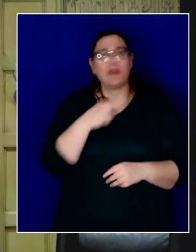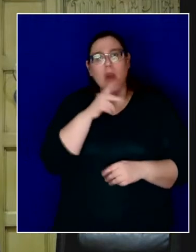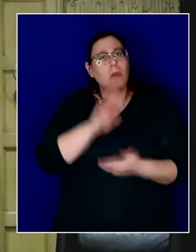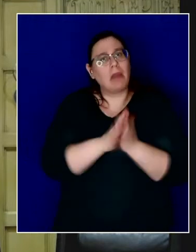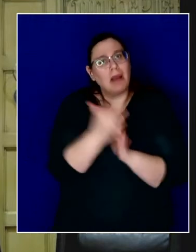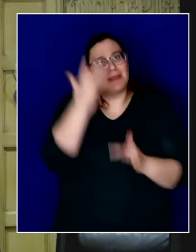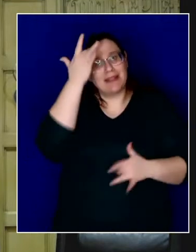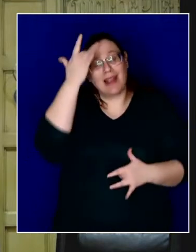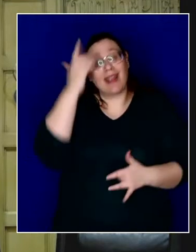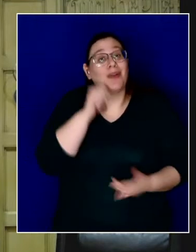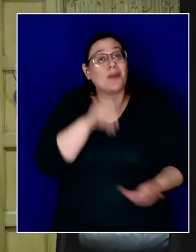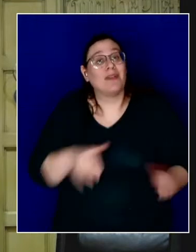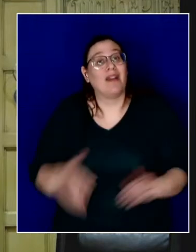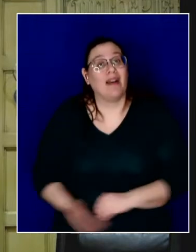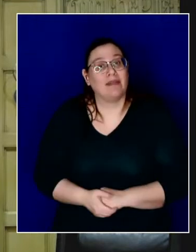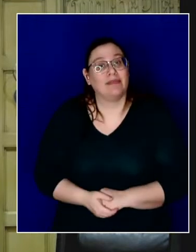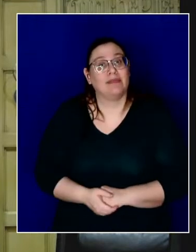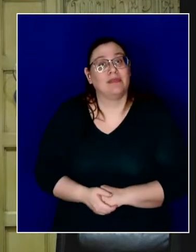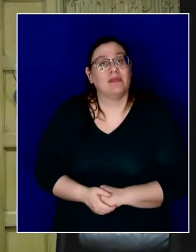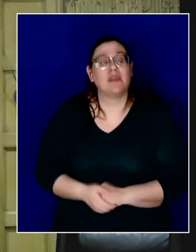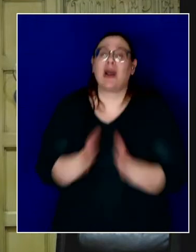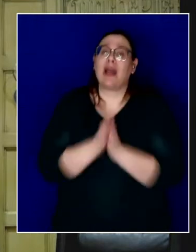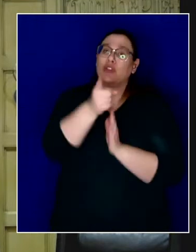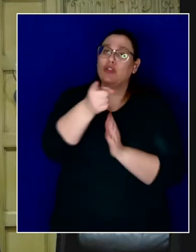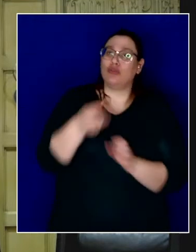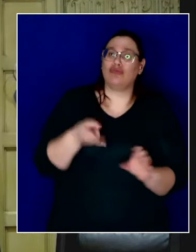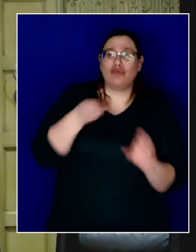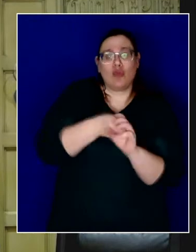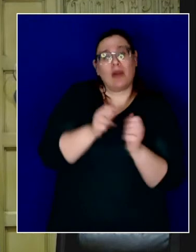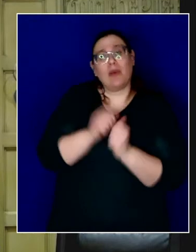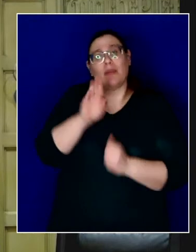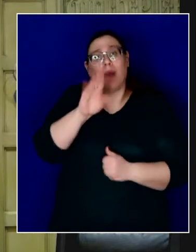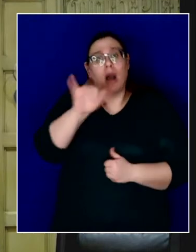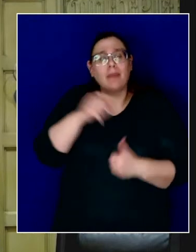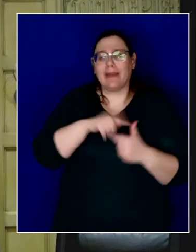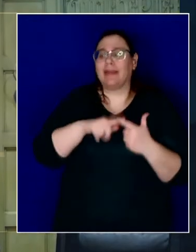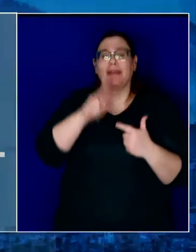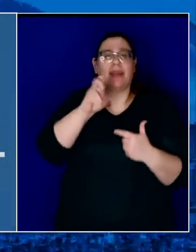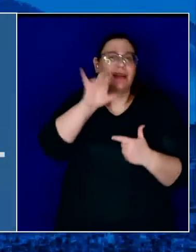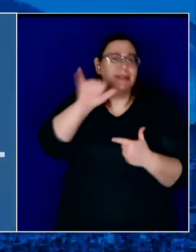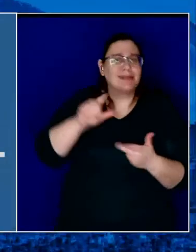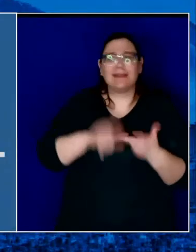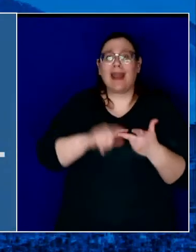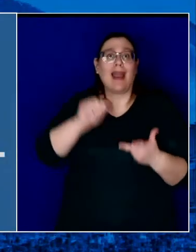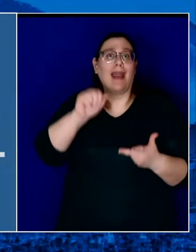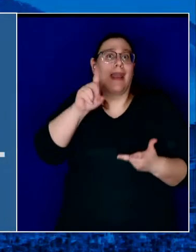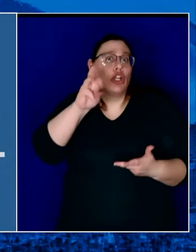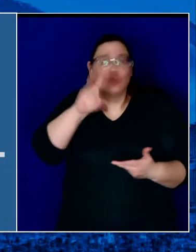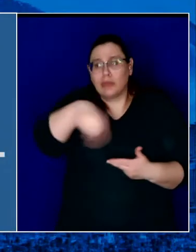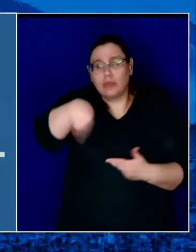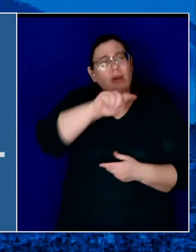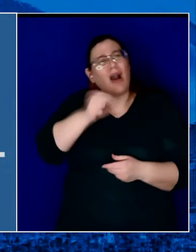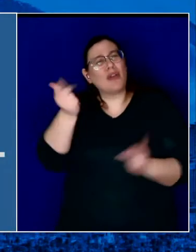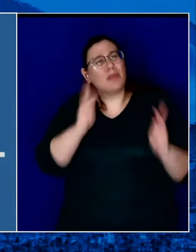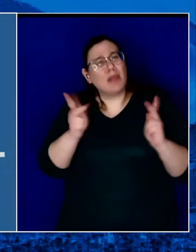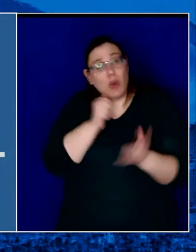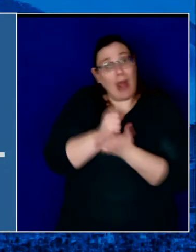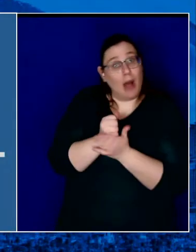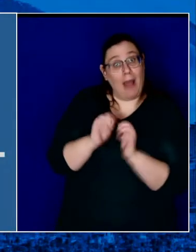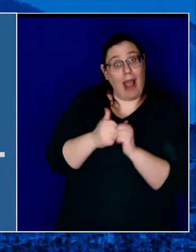from dying. So I invite you to join, Kelsey and Bobby and Andrew, and join the thousands of others who are helping out by going to